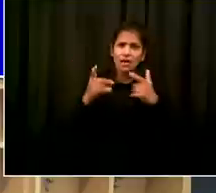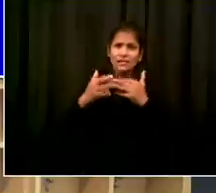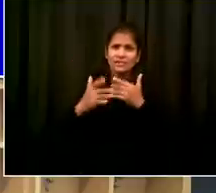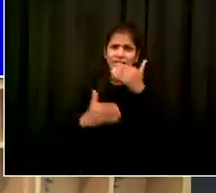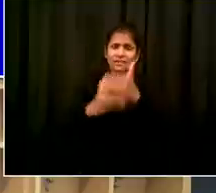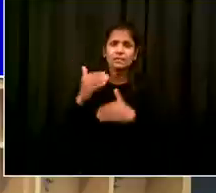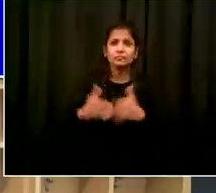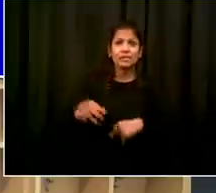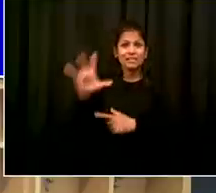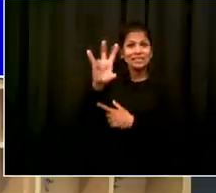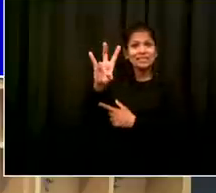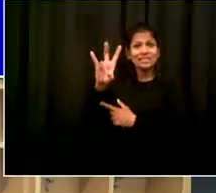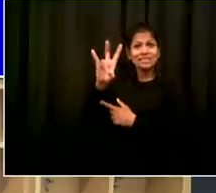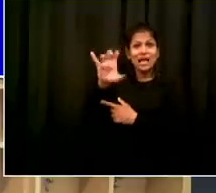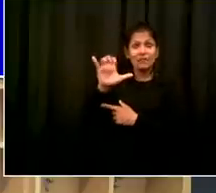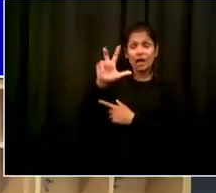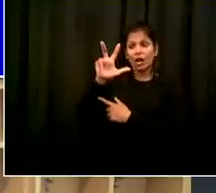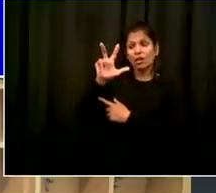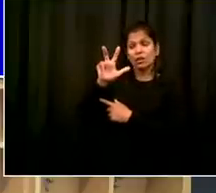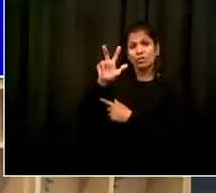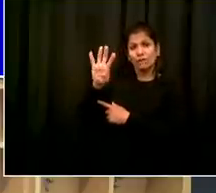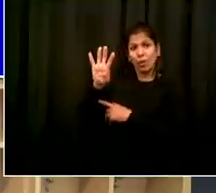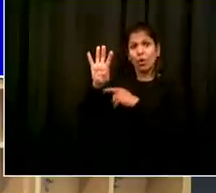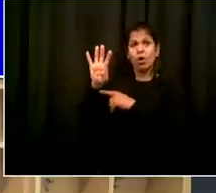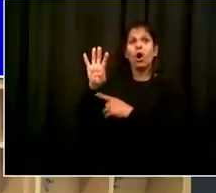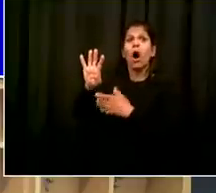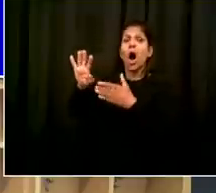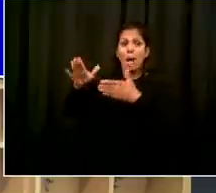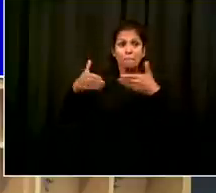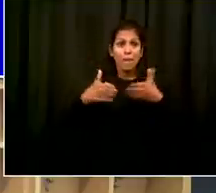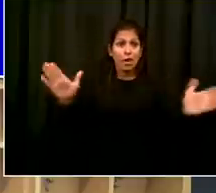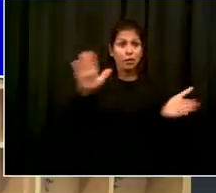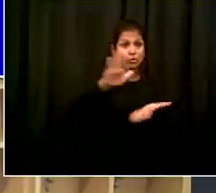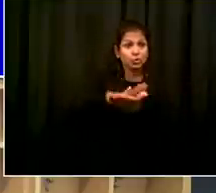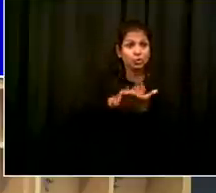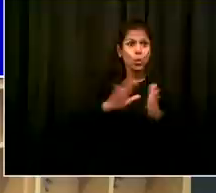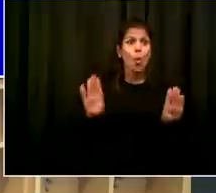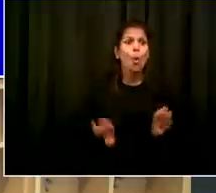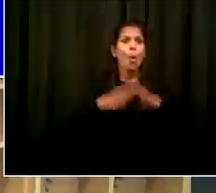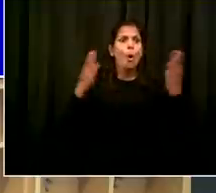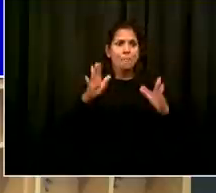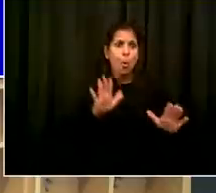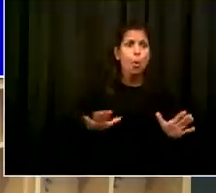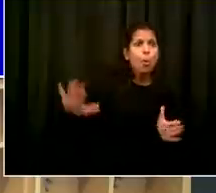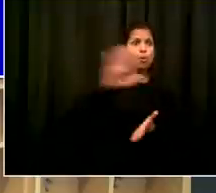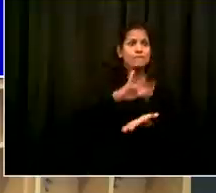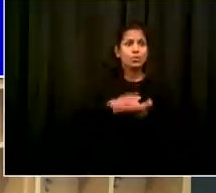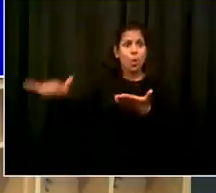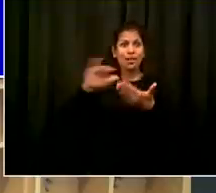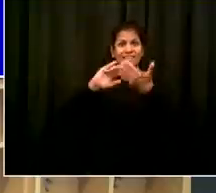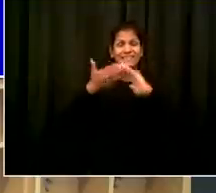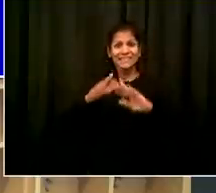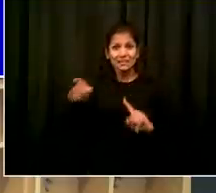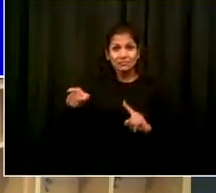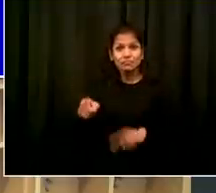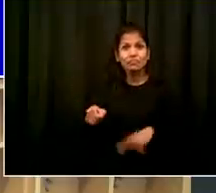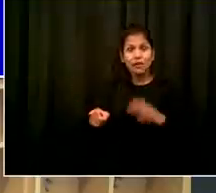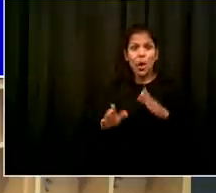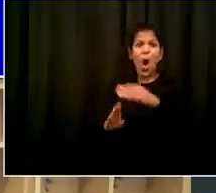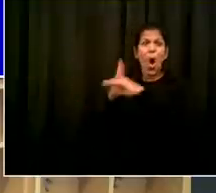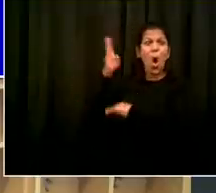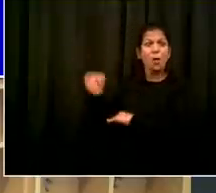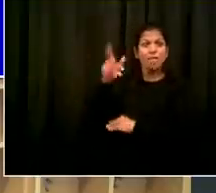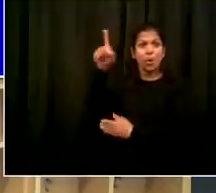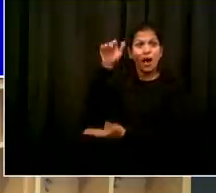with pre-k and 3k almost 1,800 sites and things went off really very well very smoothly